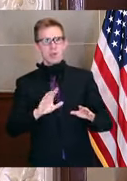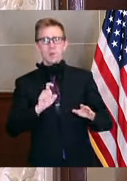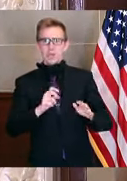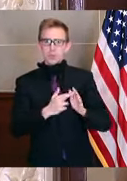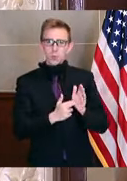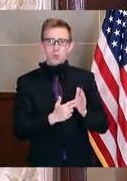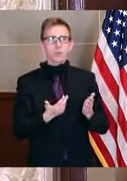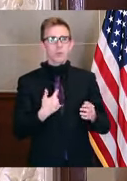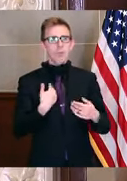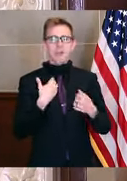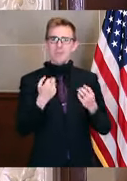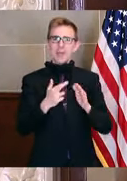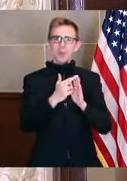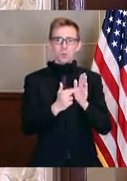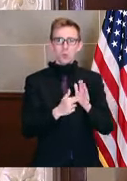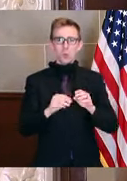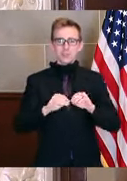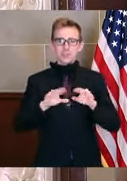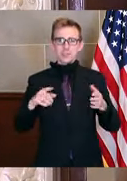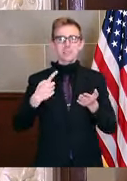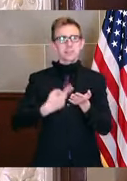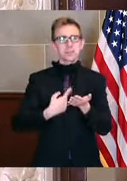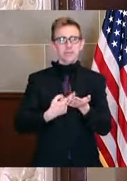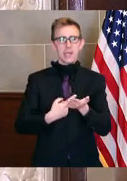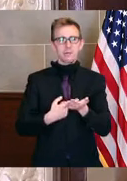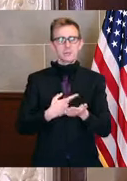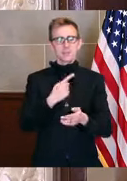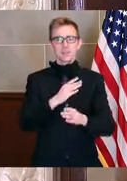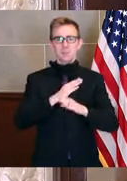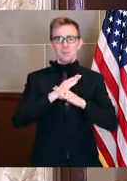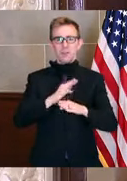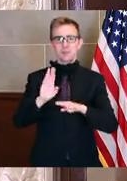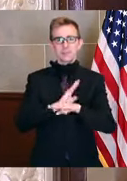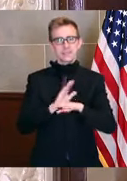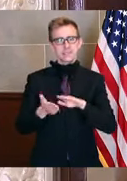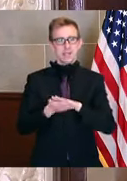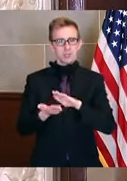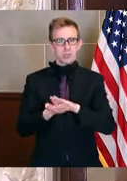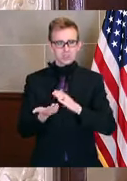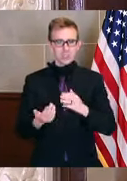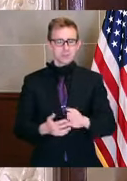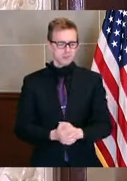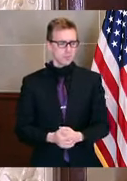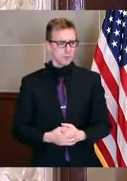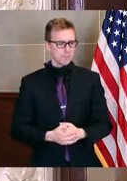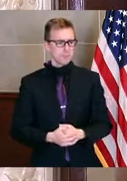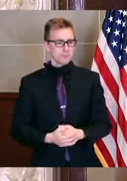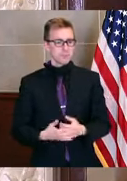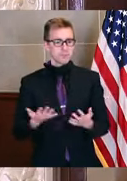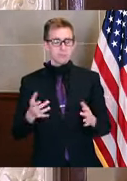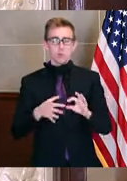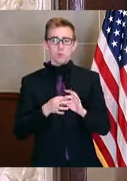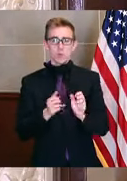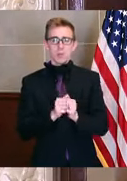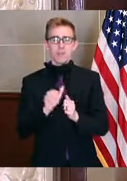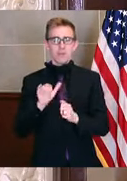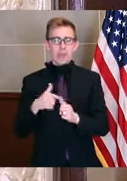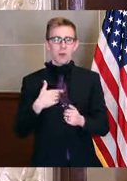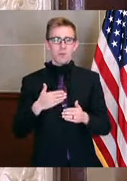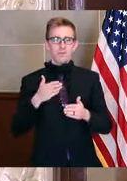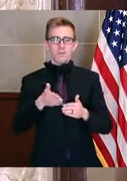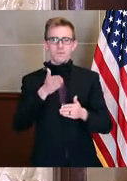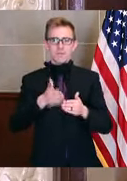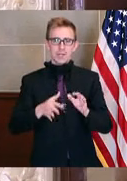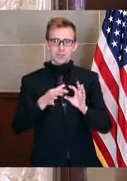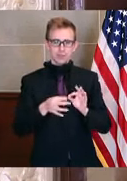of regular regulations out there that's really sometimes a hampers business. So with that, uh, let me just finish